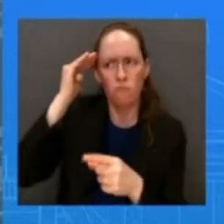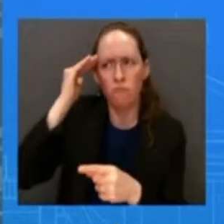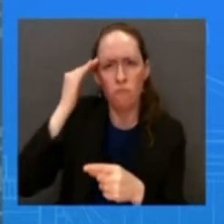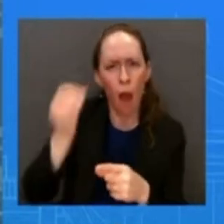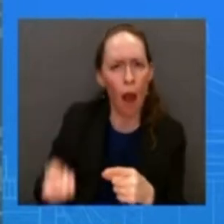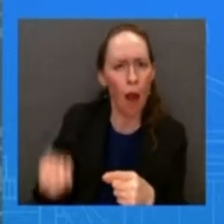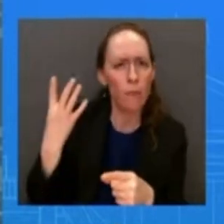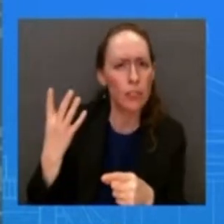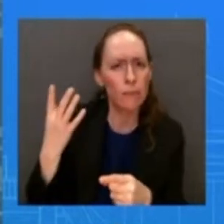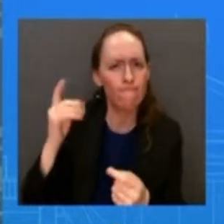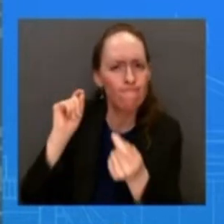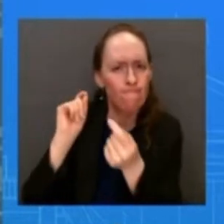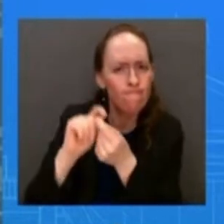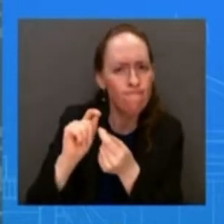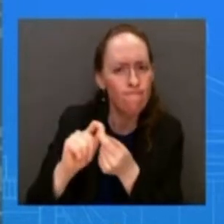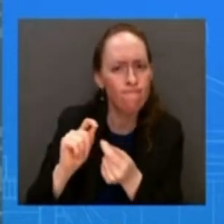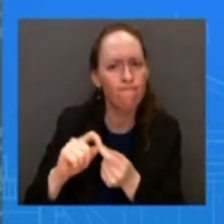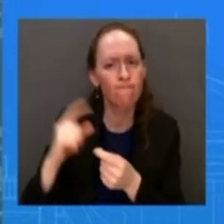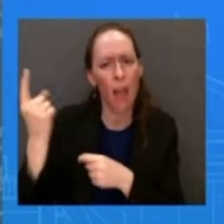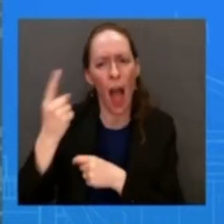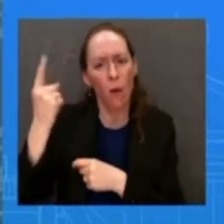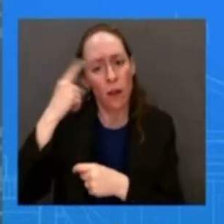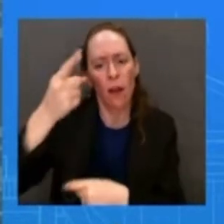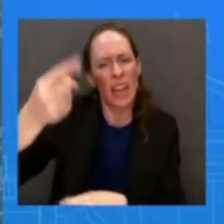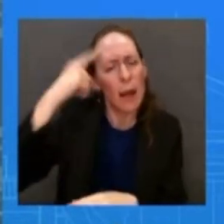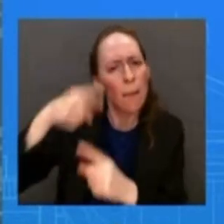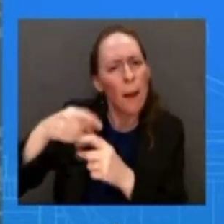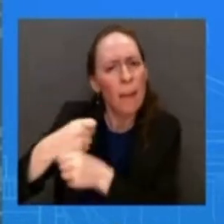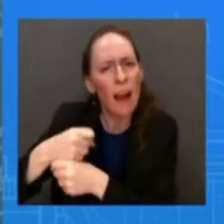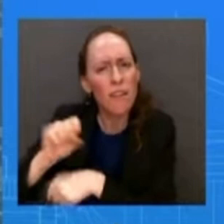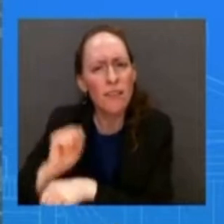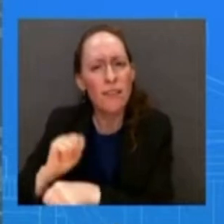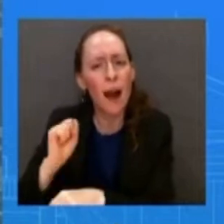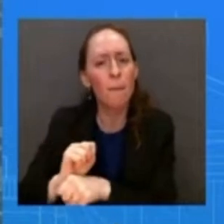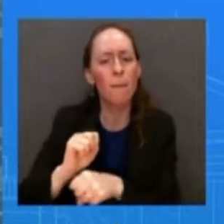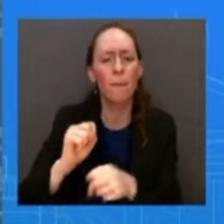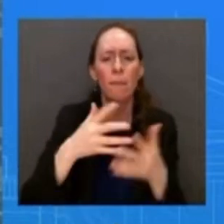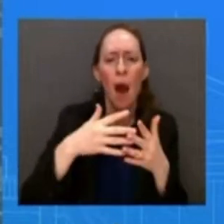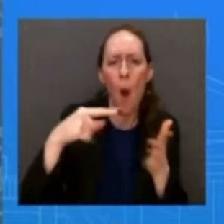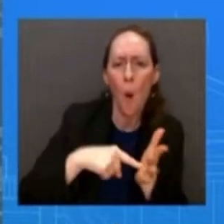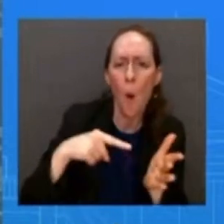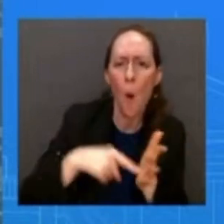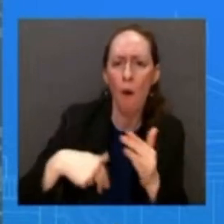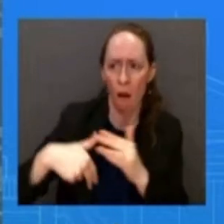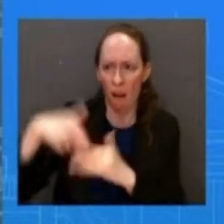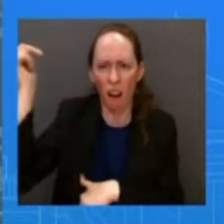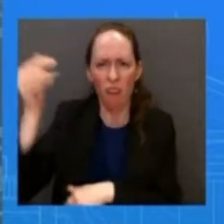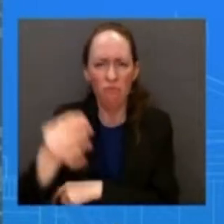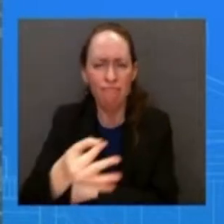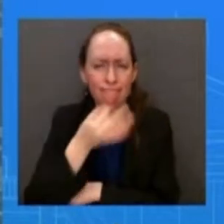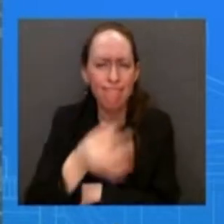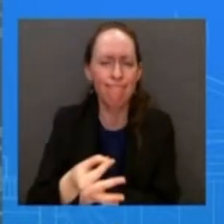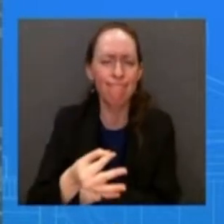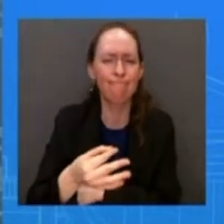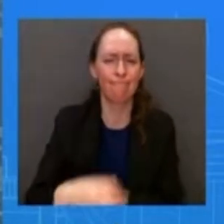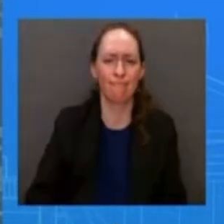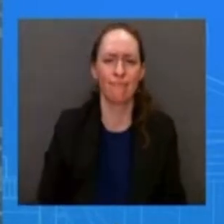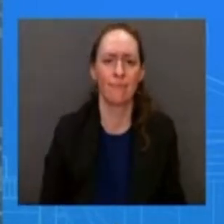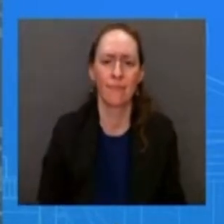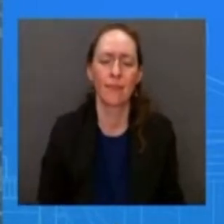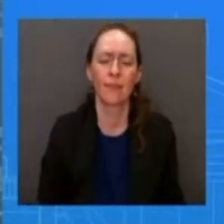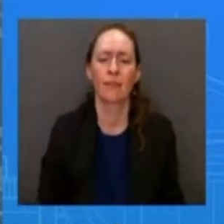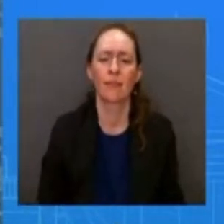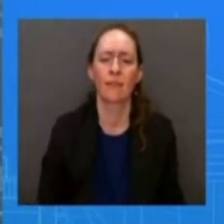what he's done to lower the deficit by 1.7 trillion dollars and we've talked he talked about just last week in the state of the union that